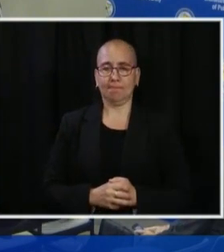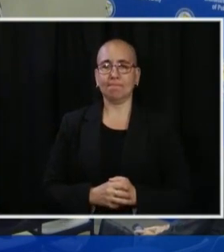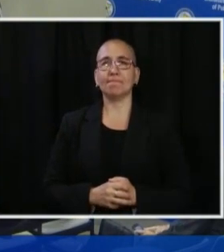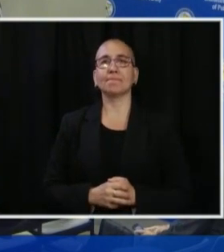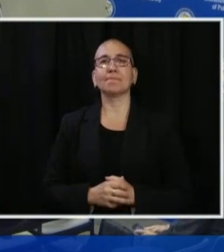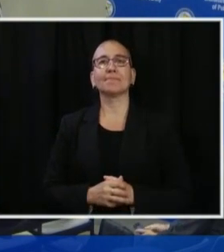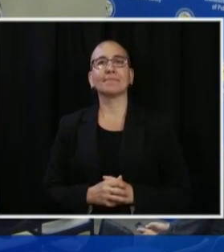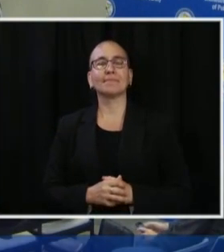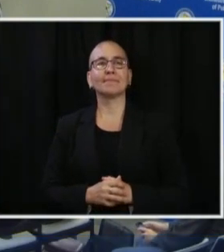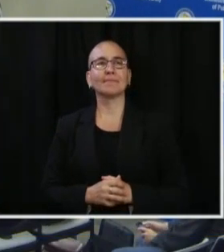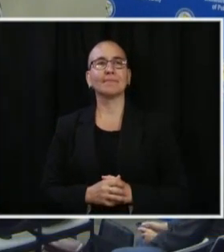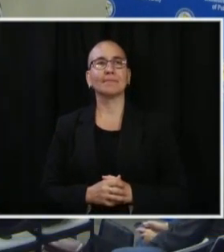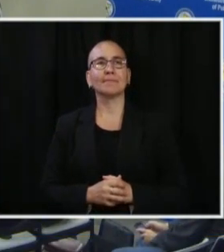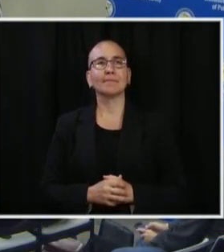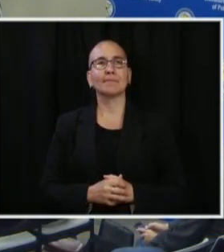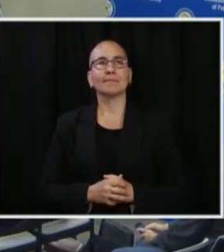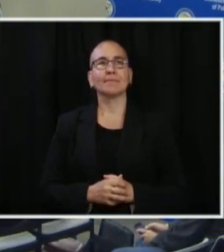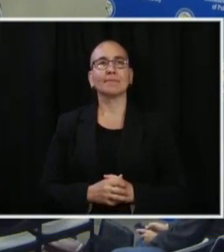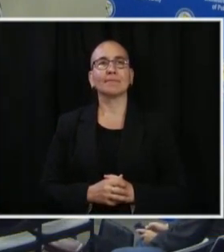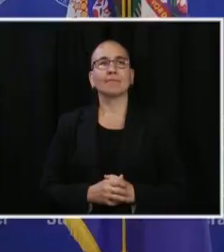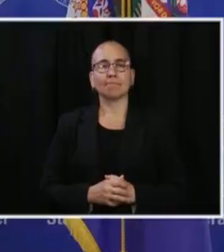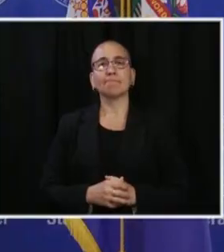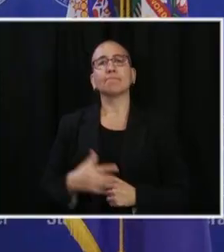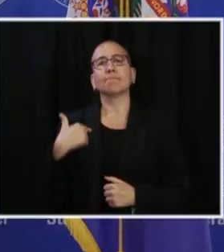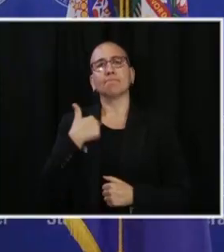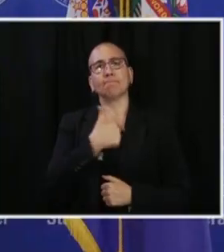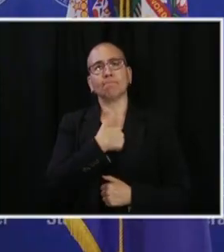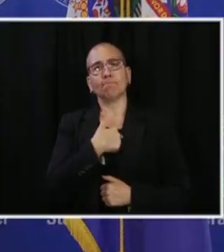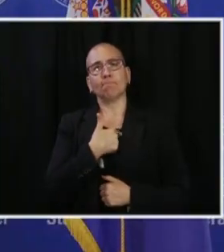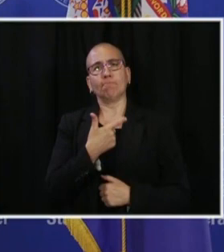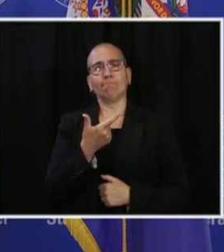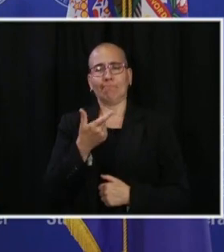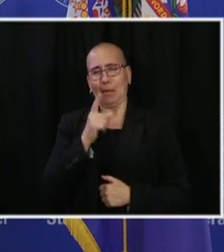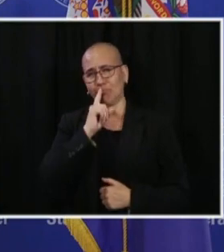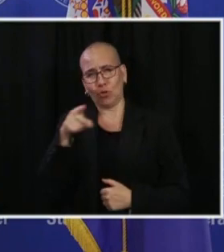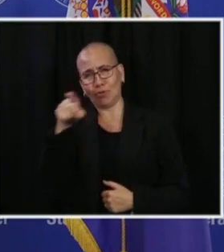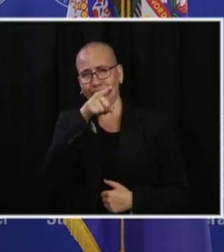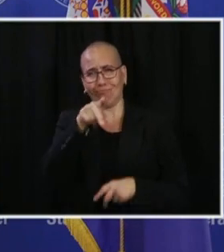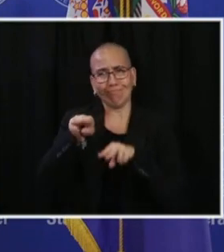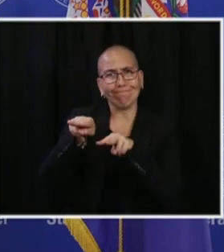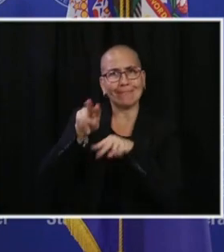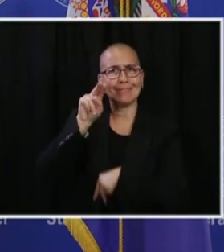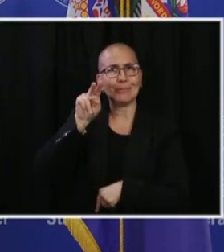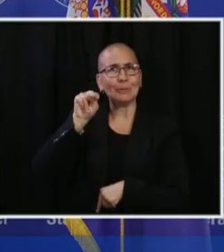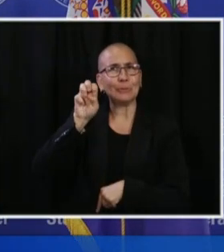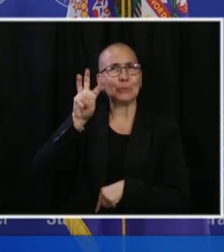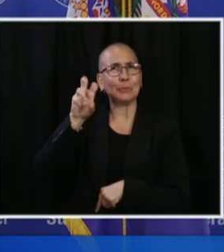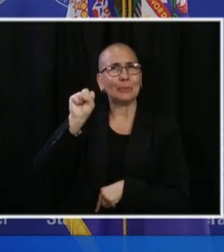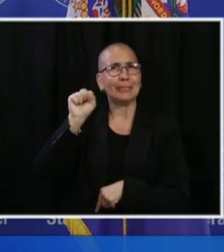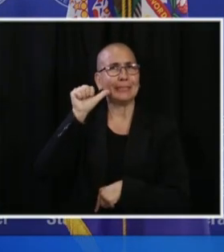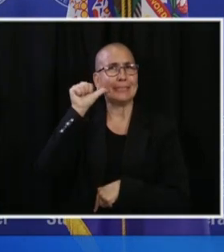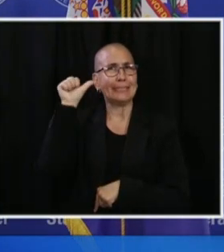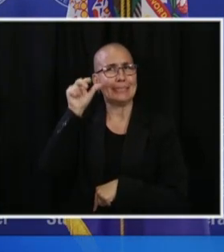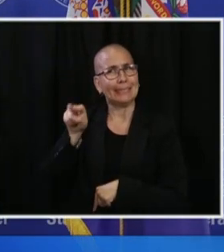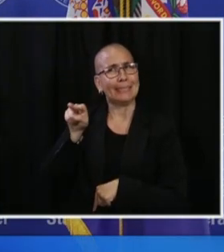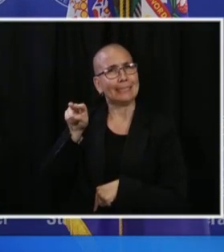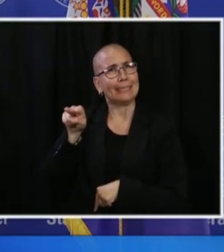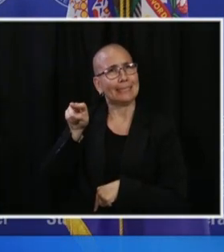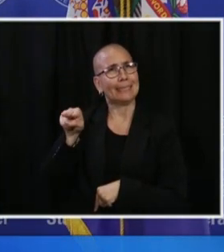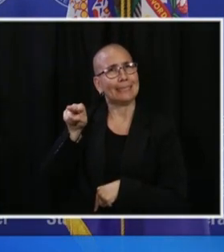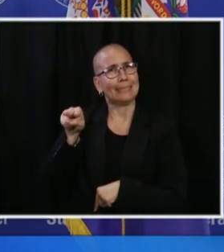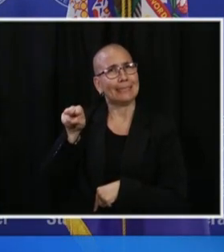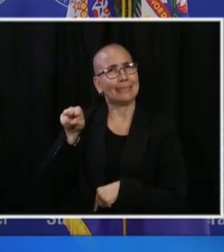We watched yesterday afternoon, as many of you did, two really startling events.